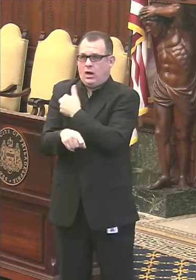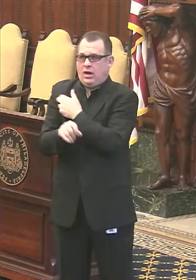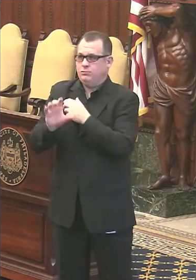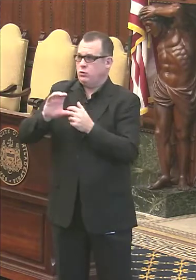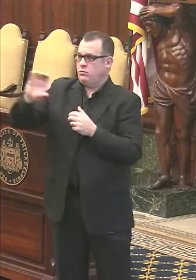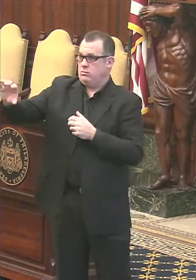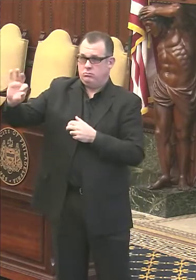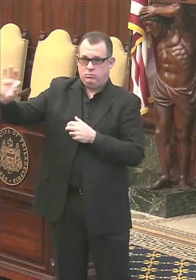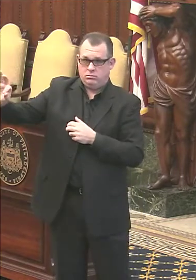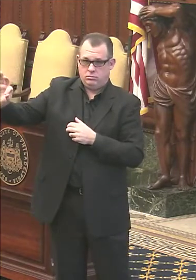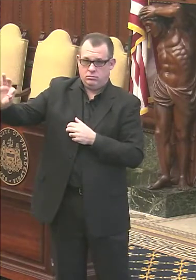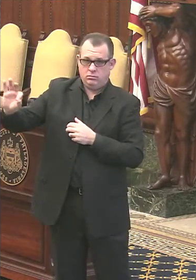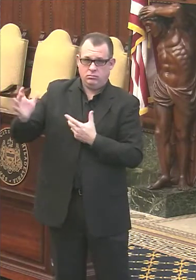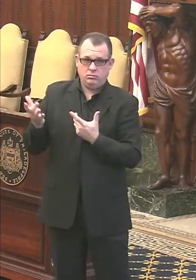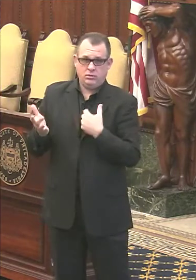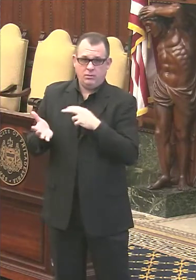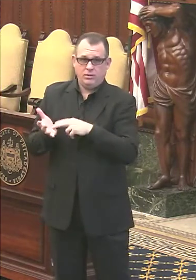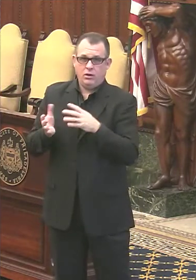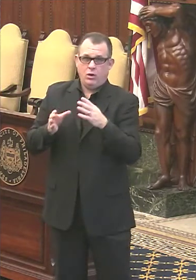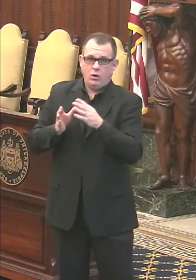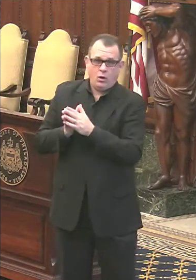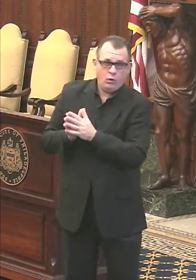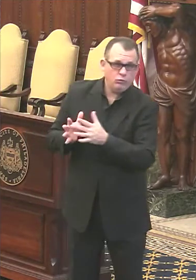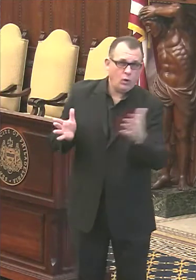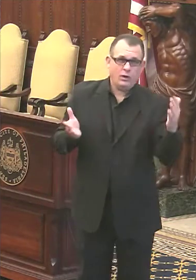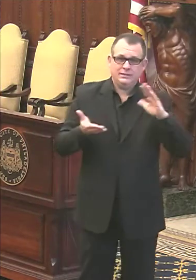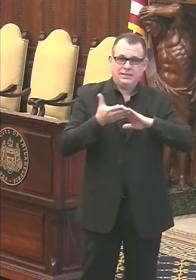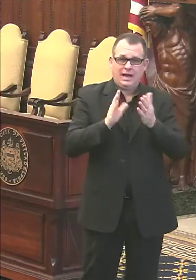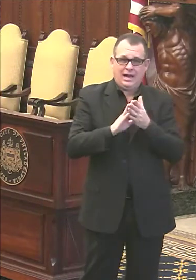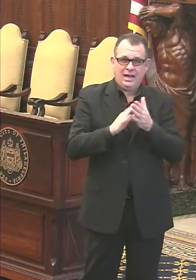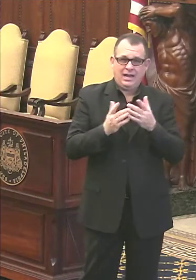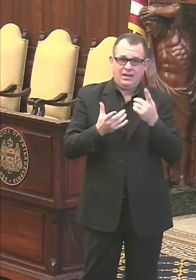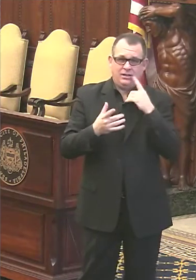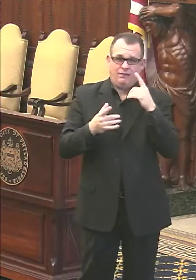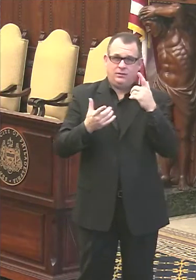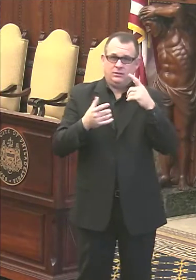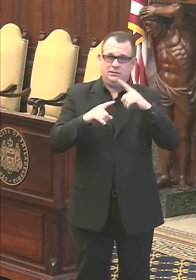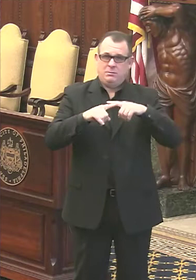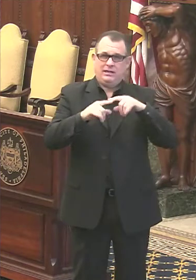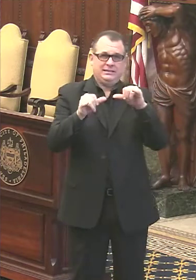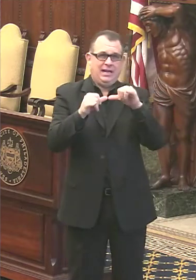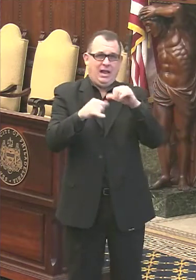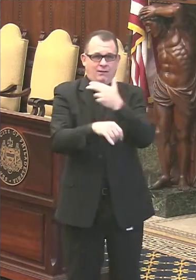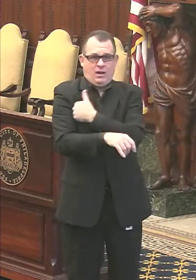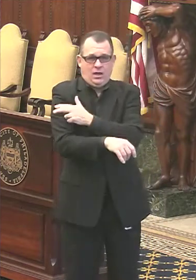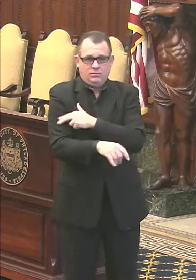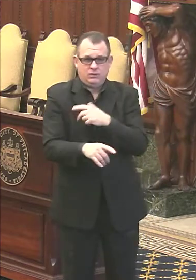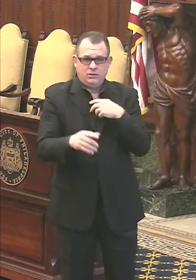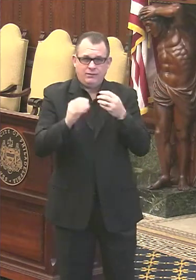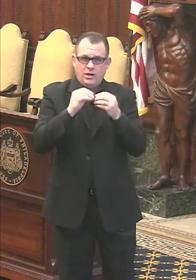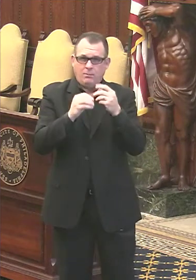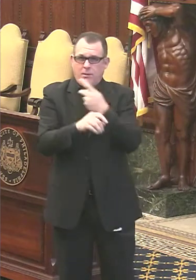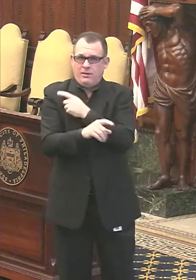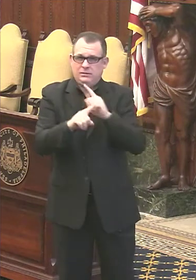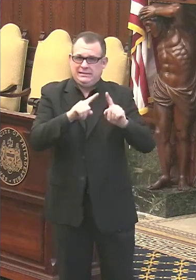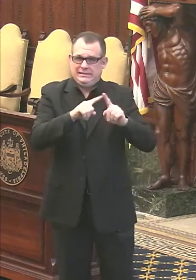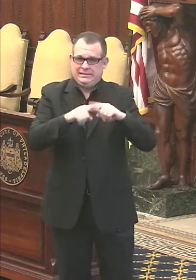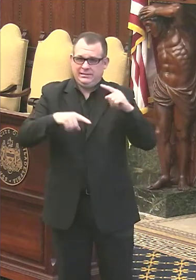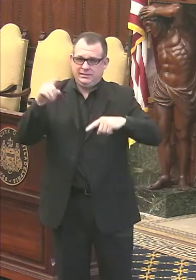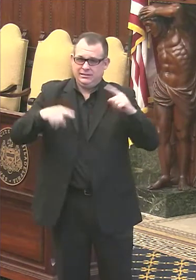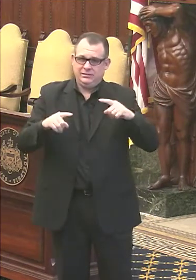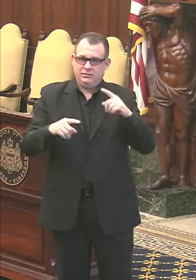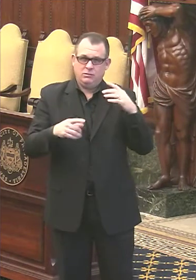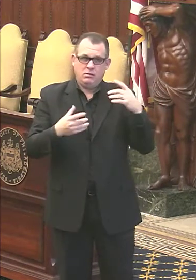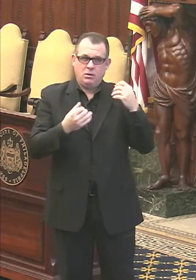them across the network based on the size of the facility and anticipated number of patients, but that's roughly what the hospitals are getting.